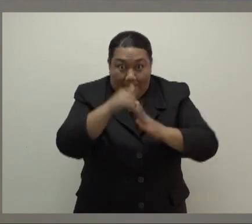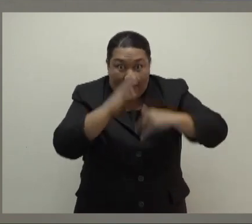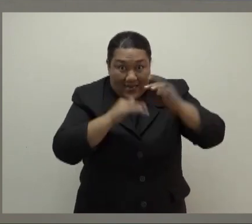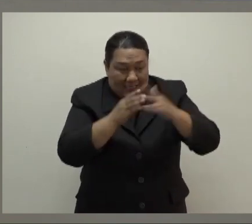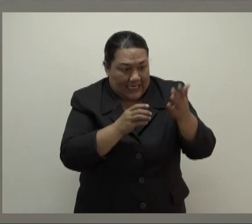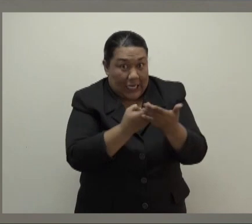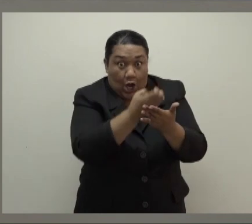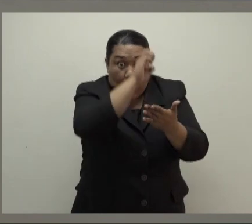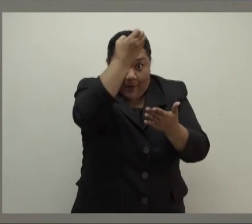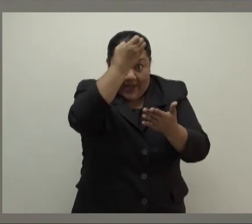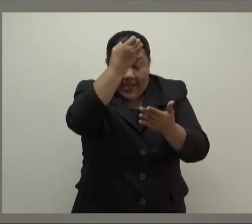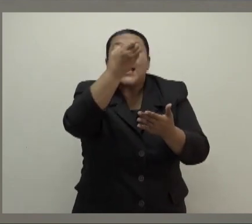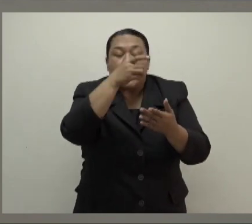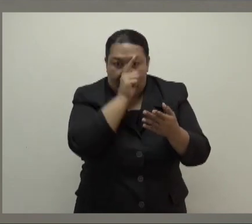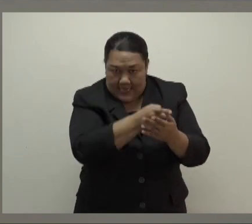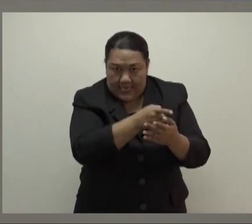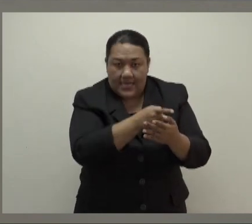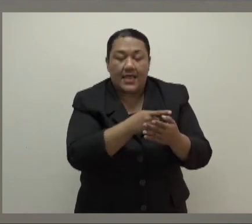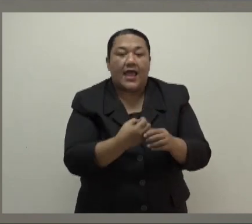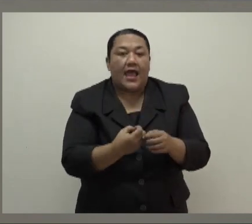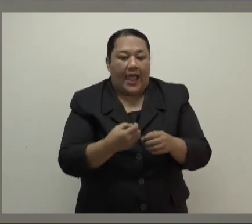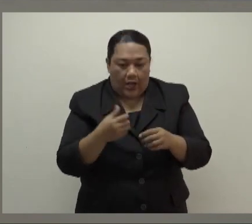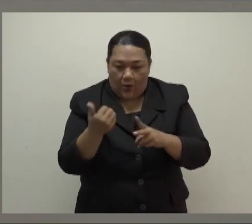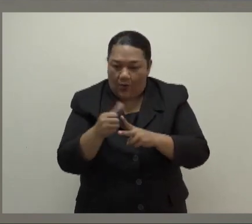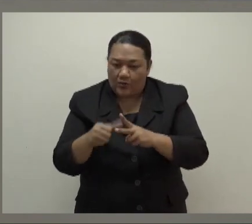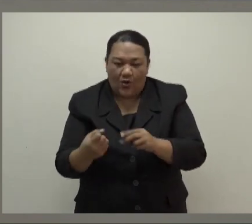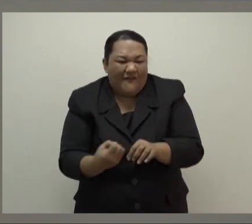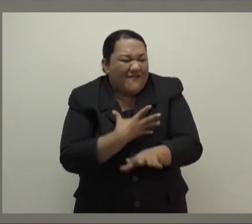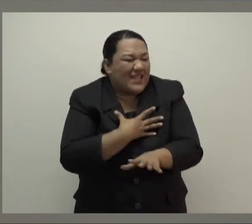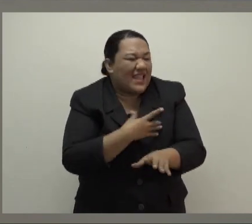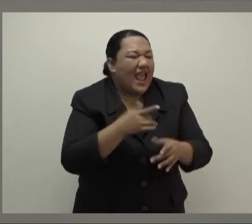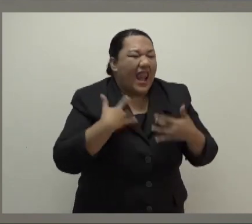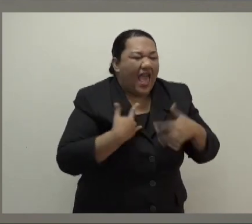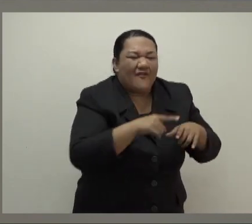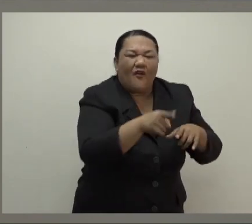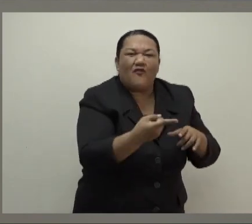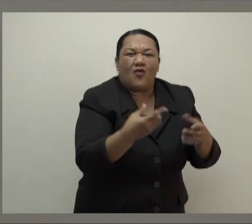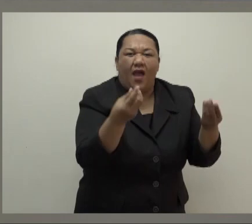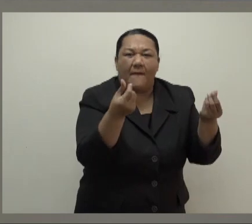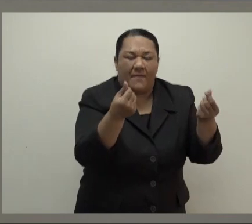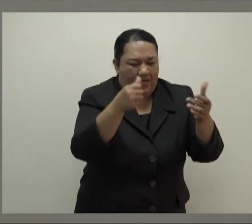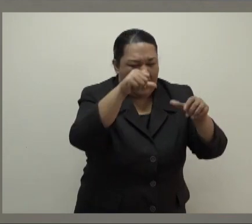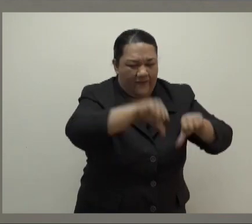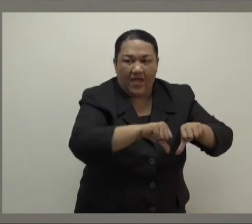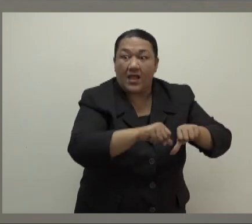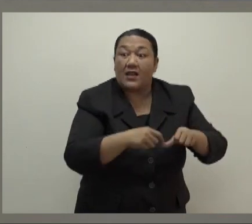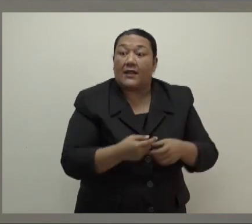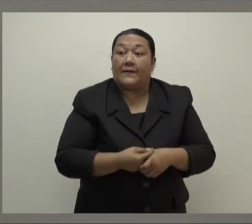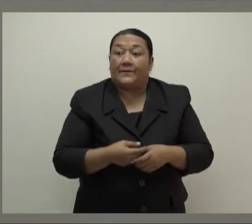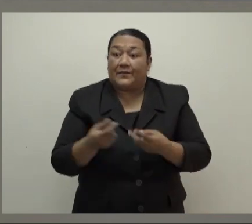focus on addressing the other challenges affecting the lives of ordinary people, for example, non-communicable diseases.